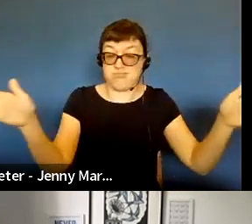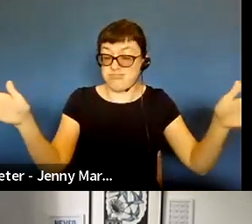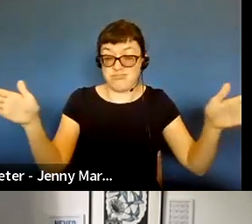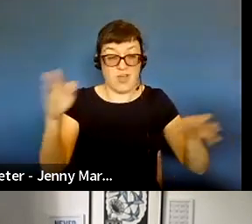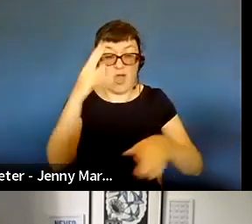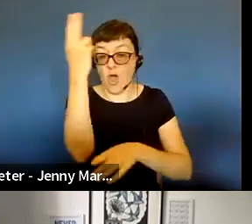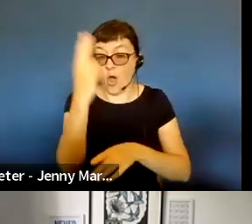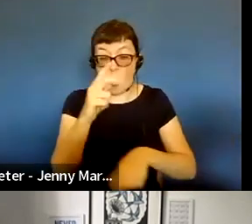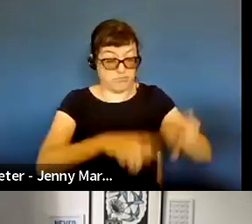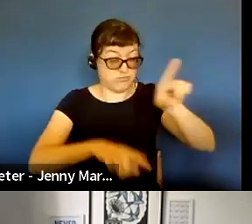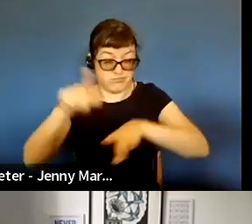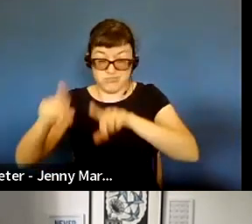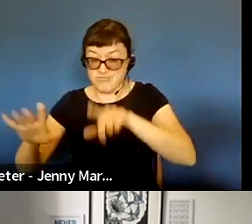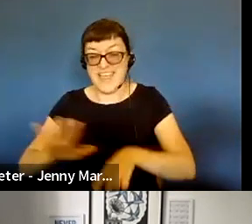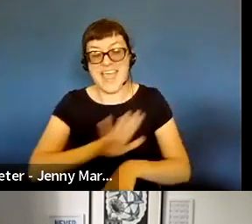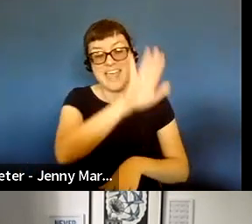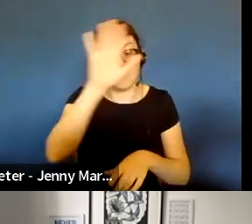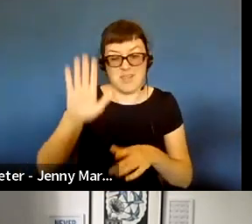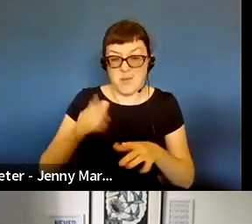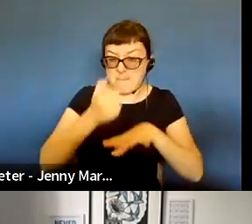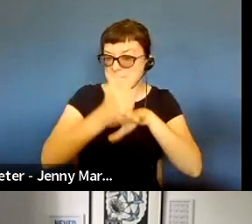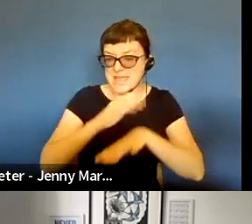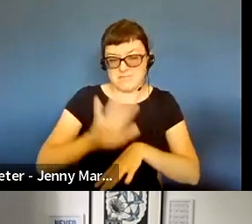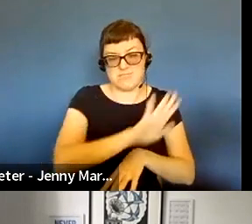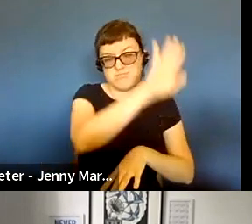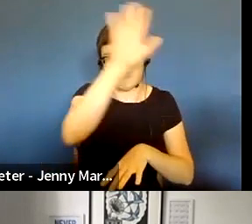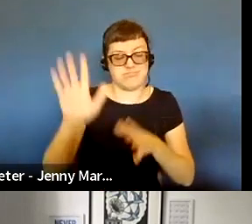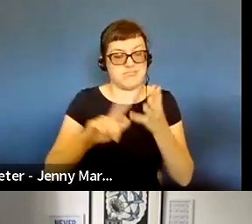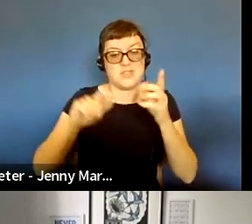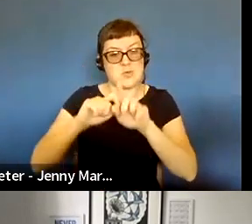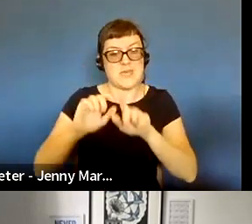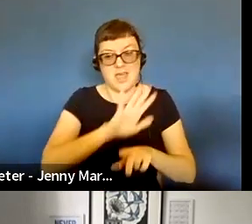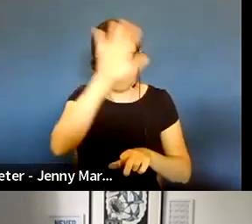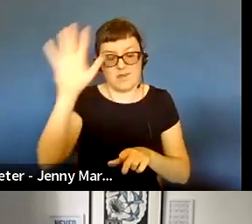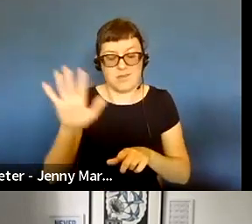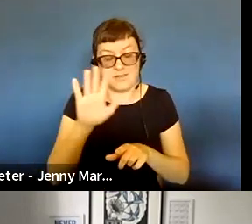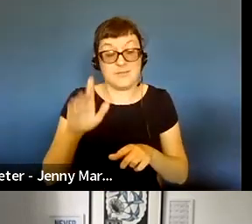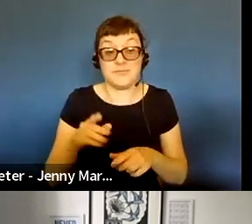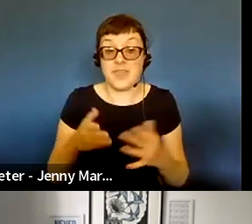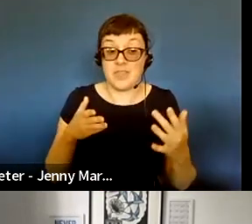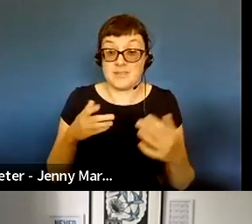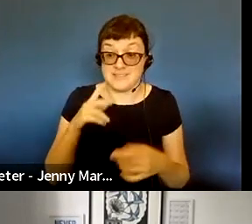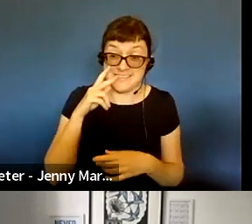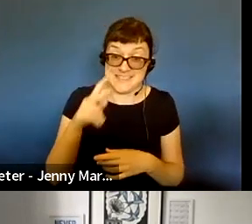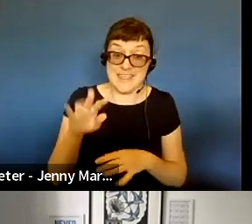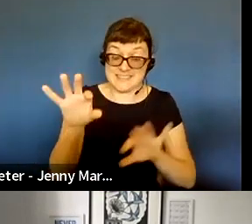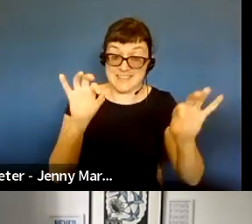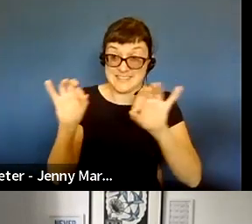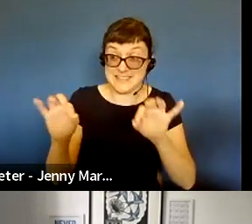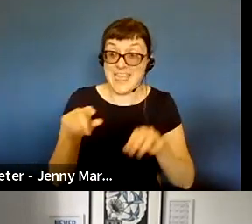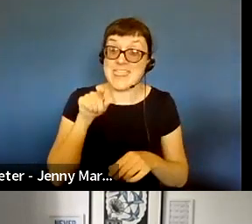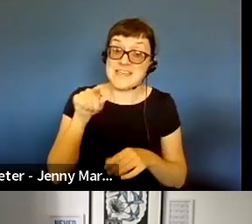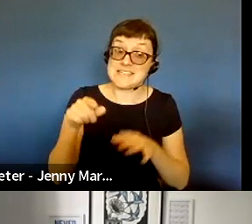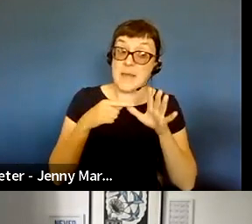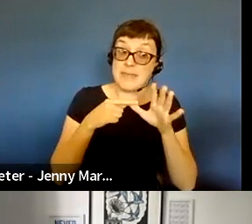geographic locations that came through in the selection. And there is a question. would these applications